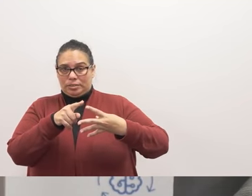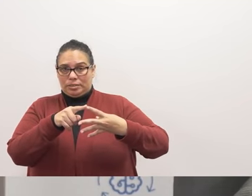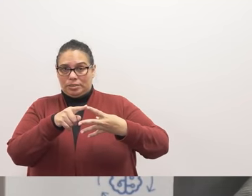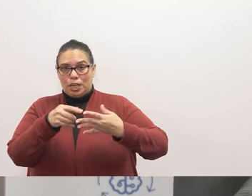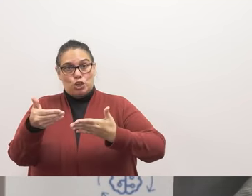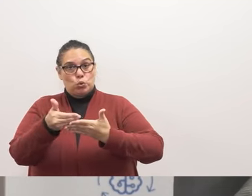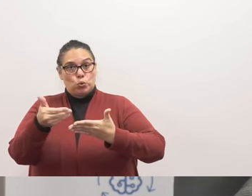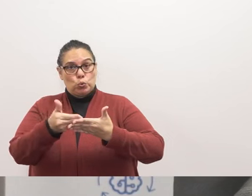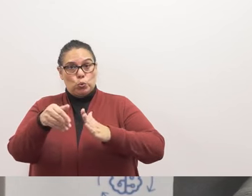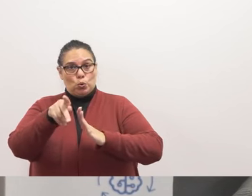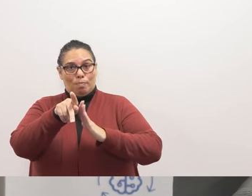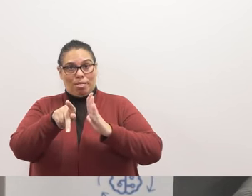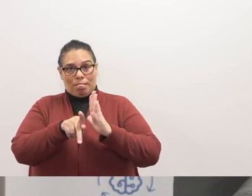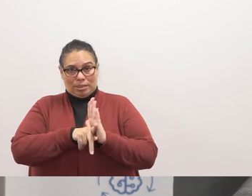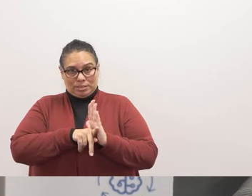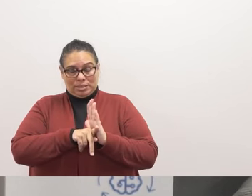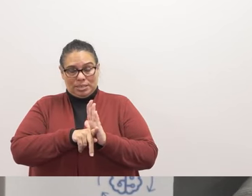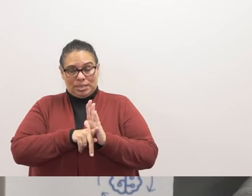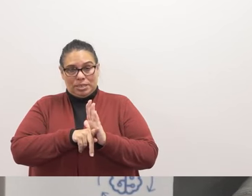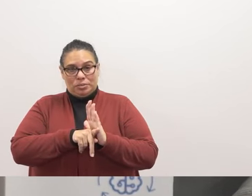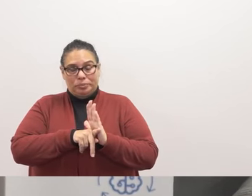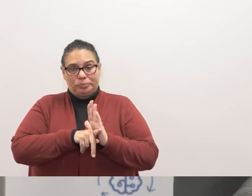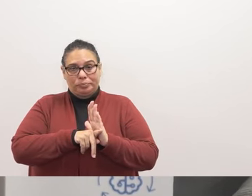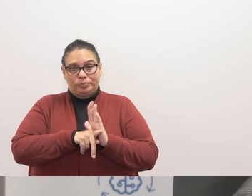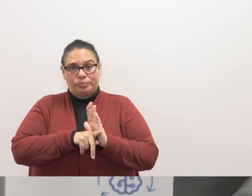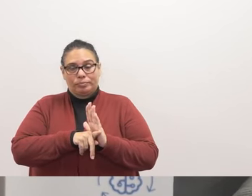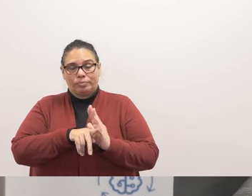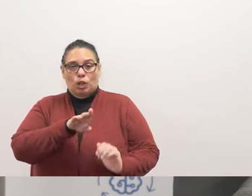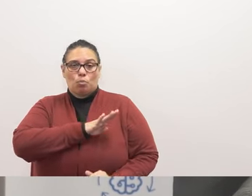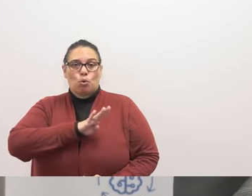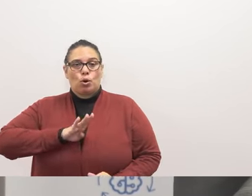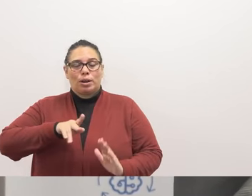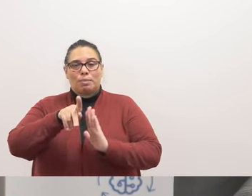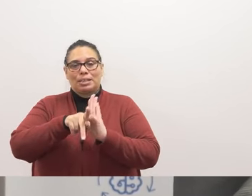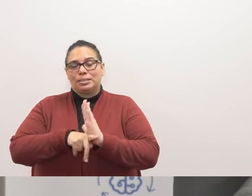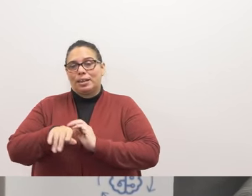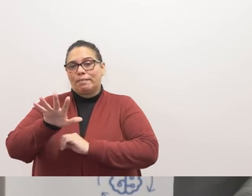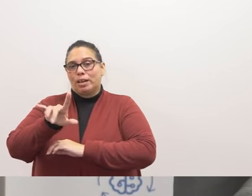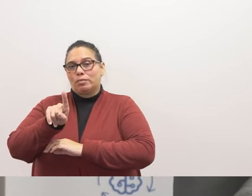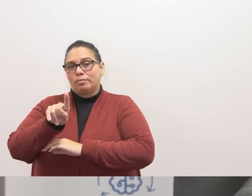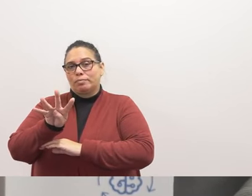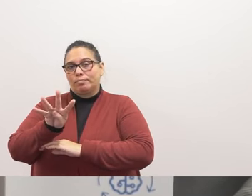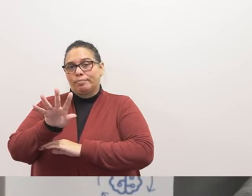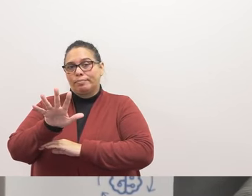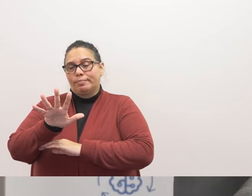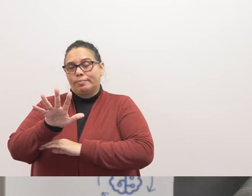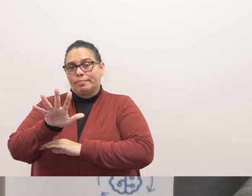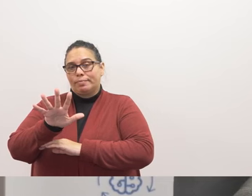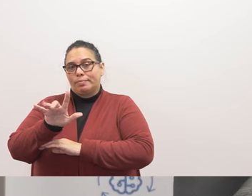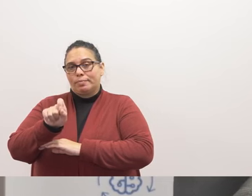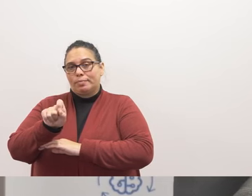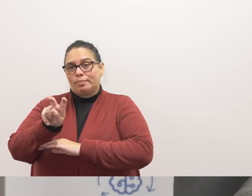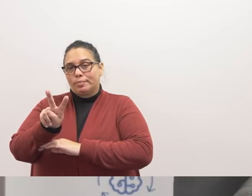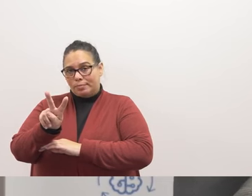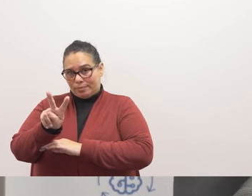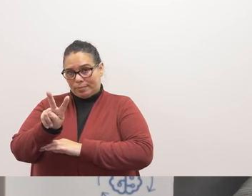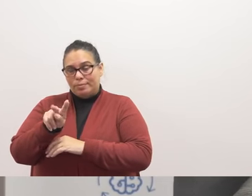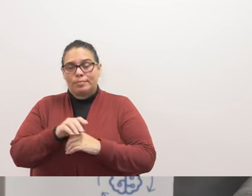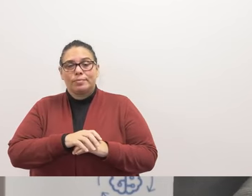a new policy, and it is board policy 5145.2,